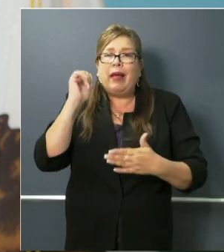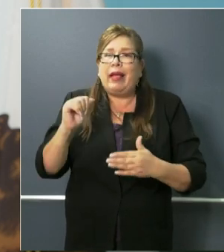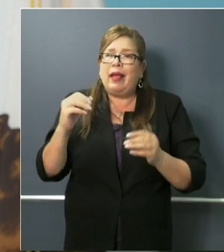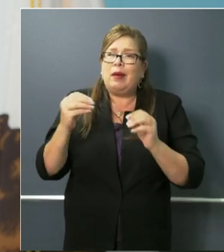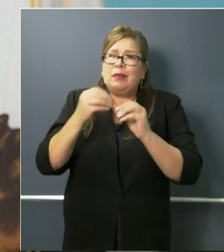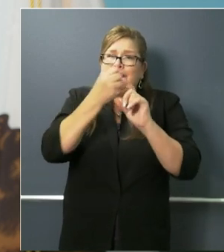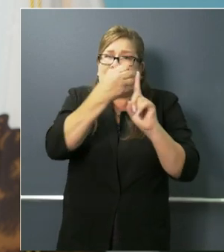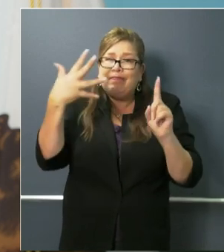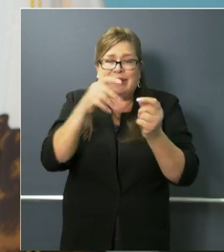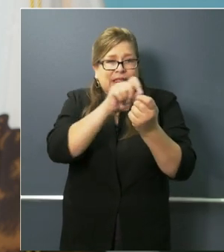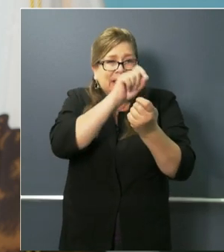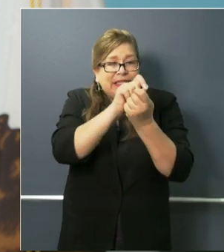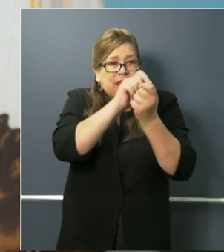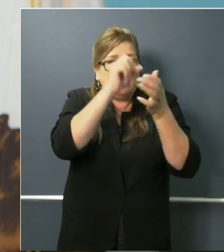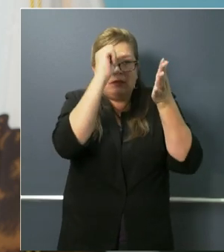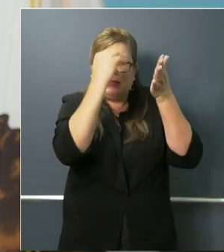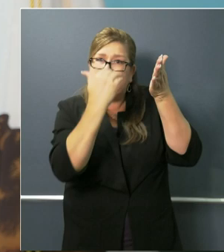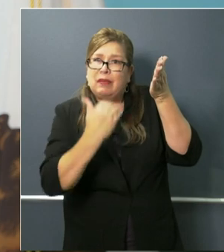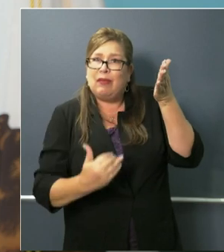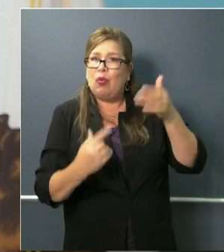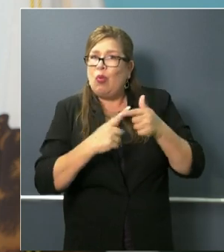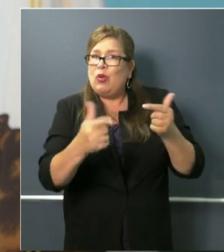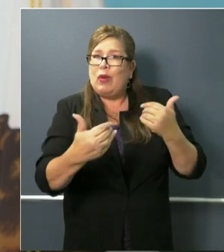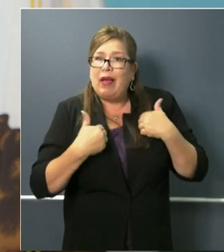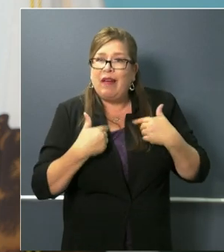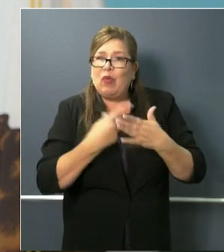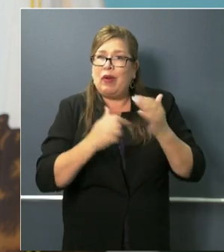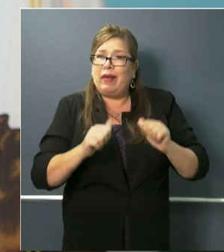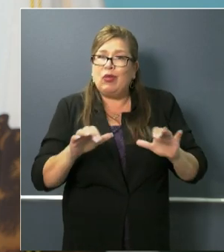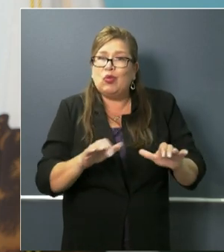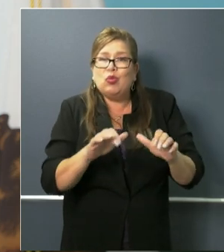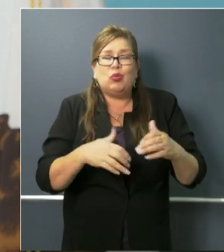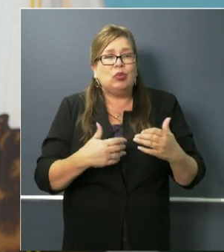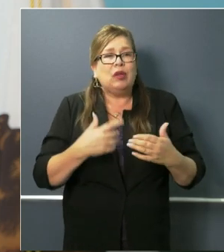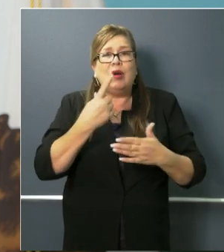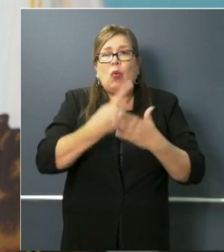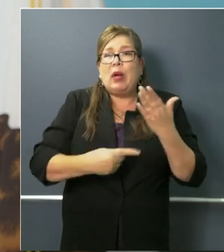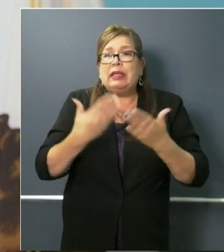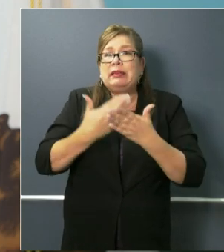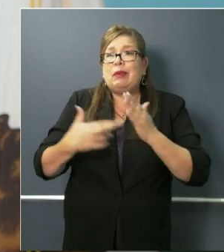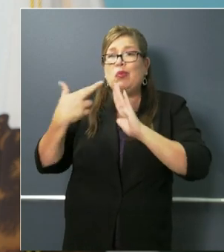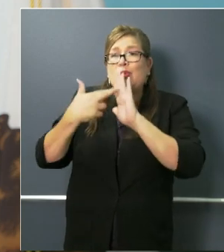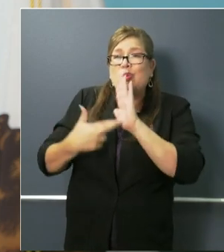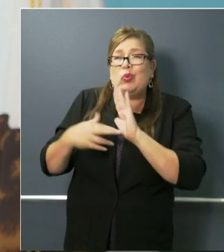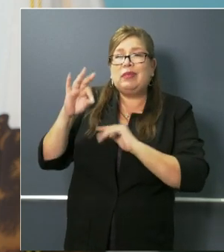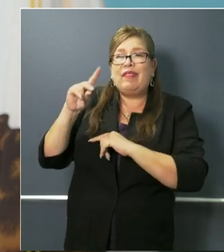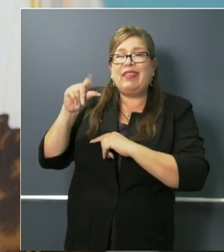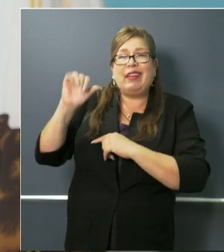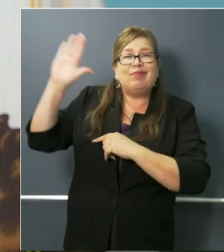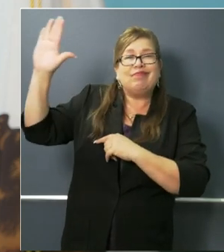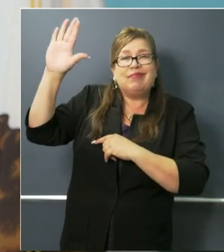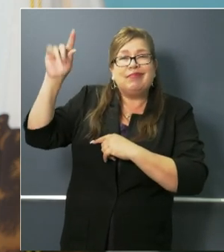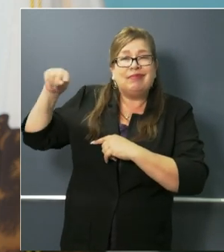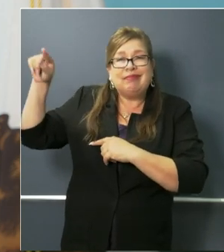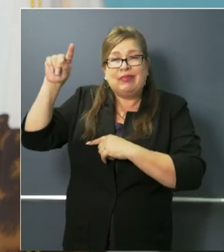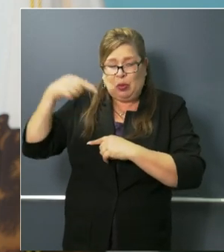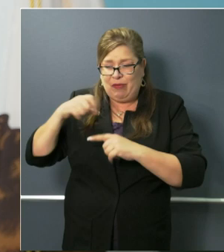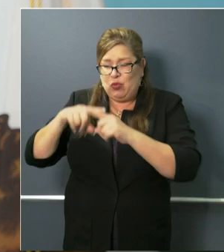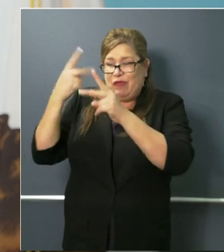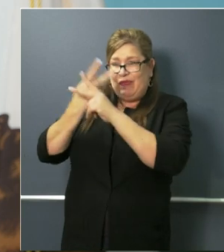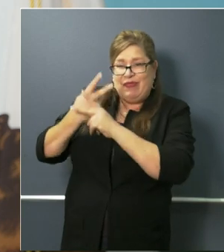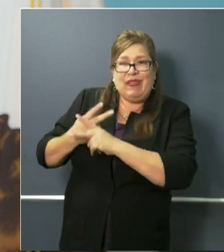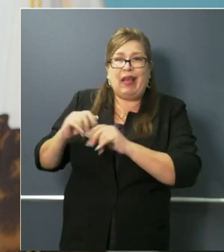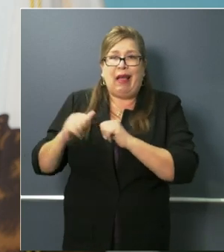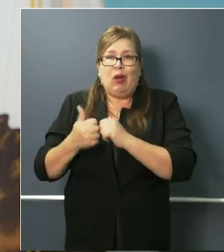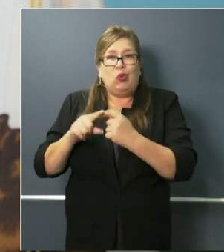a little bit more organized in terms of the regulatory challenges that many of us continue to have to work around or